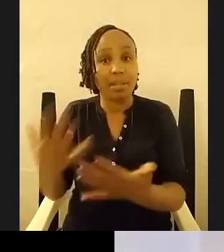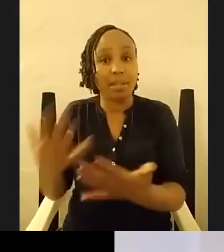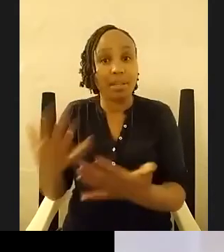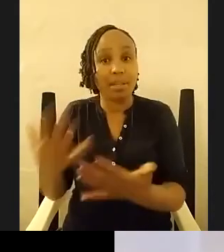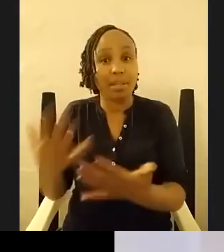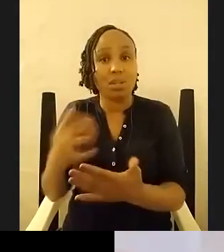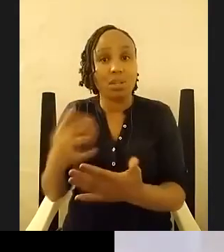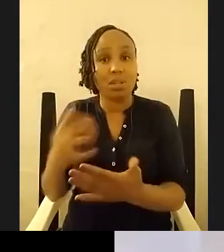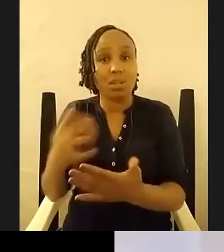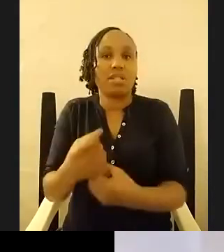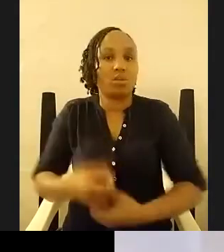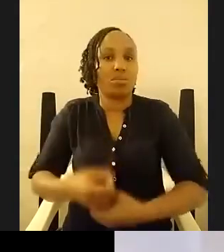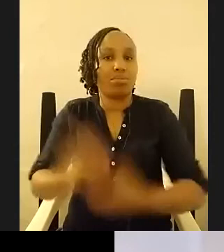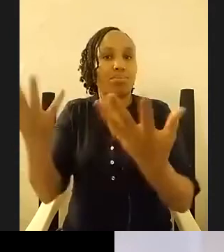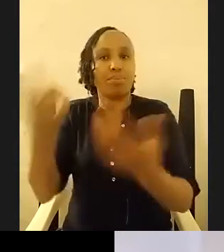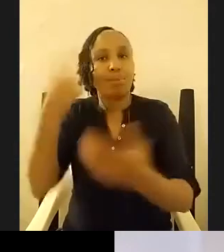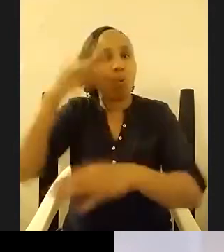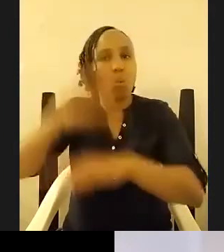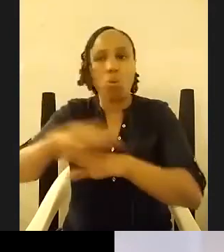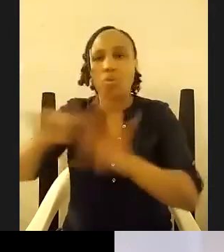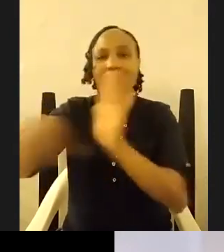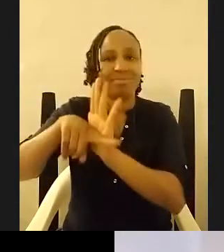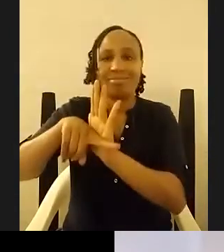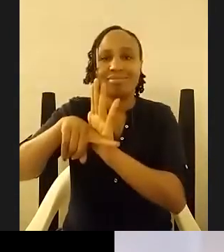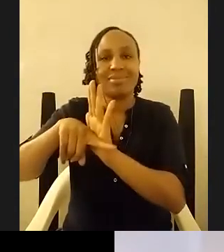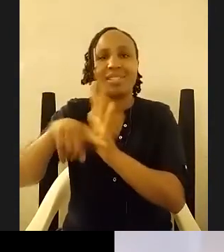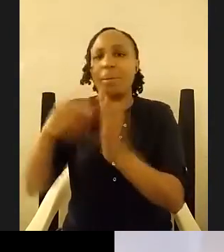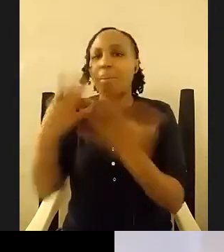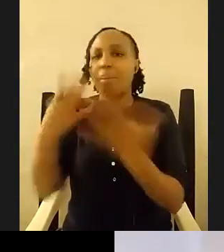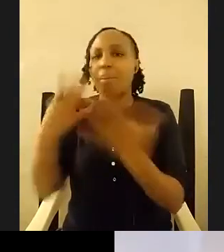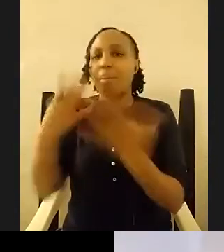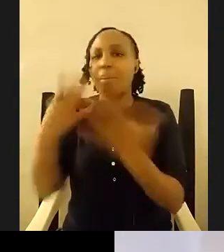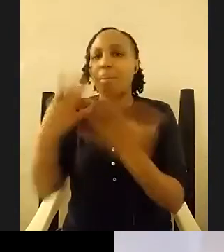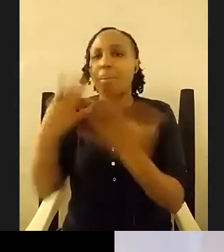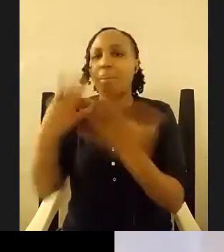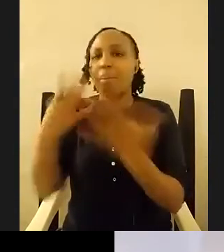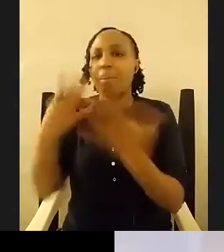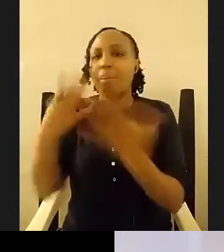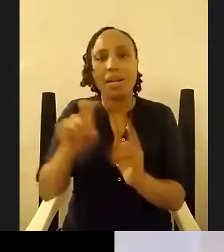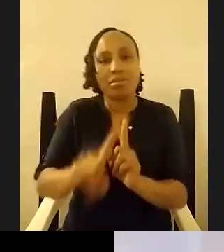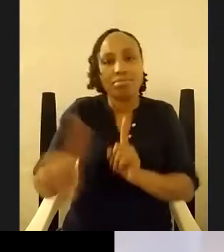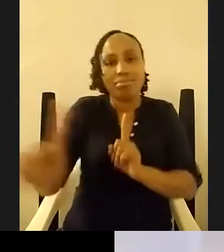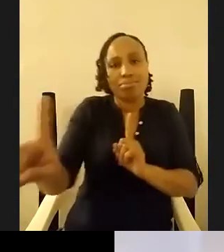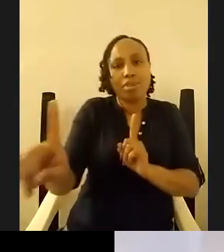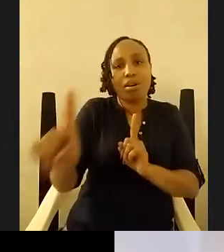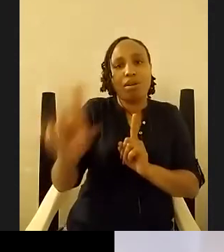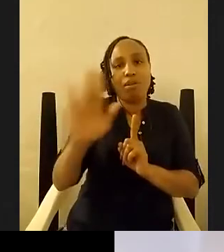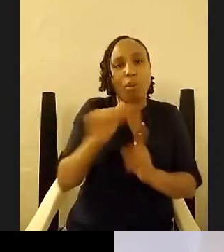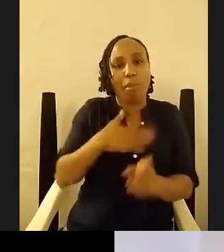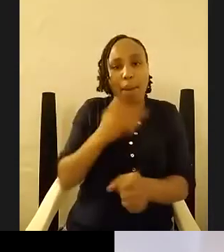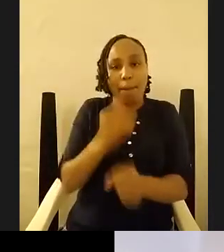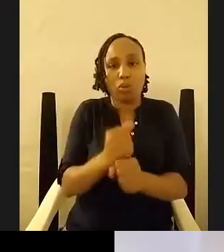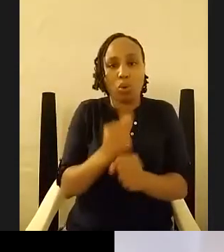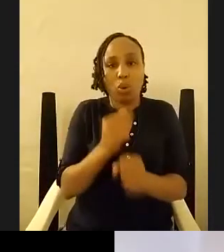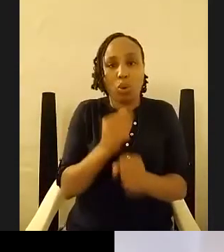people were interacting in some way i think you need to get some distance from your own personal work what i do know and this is this